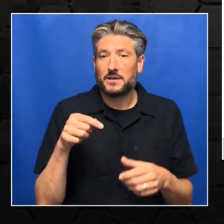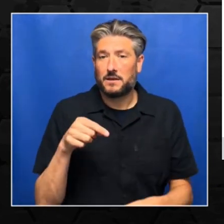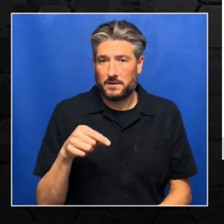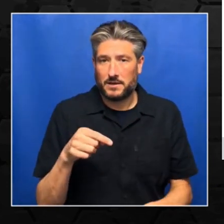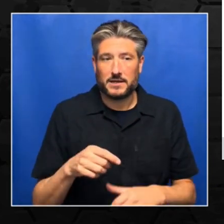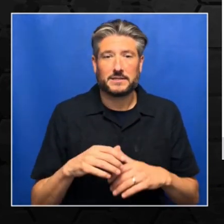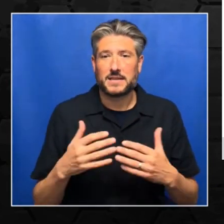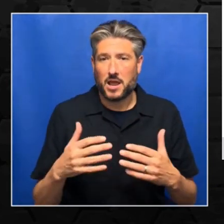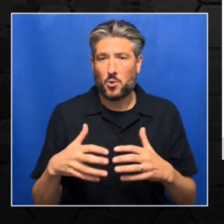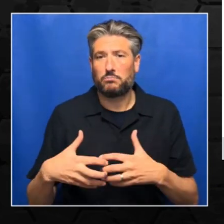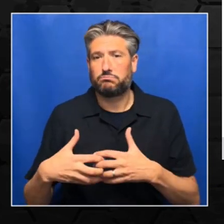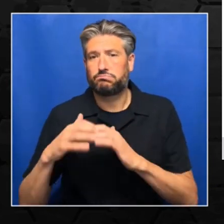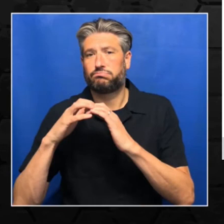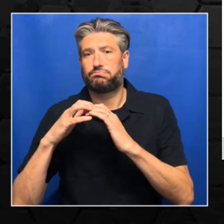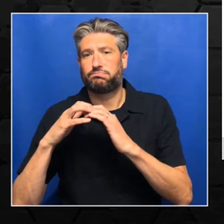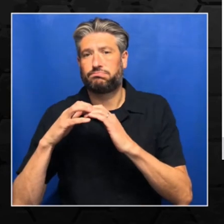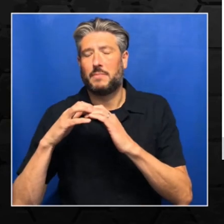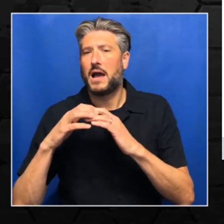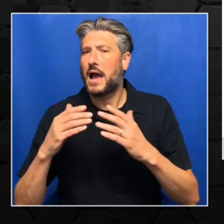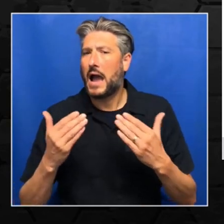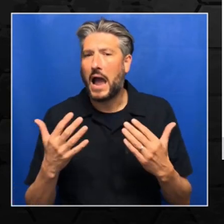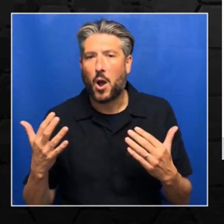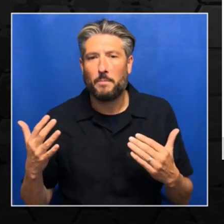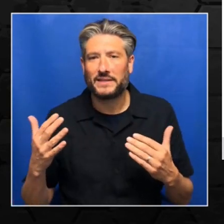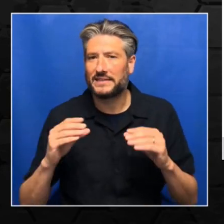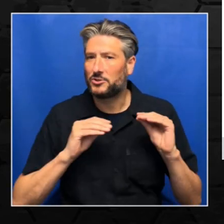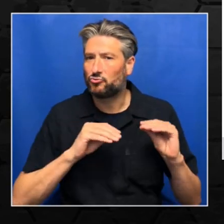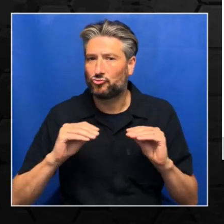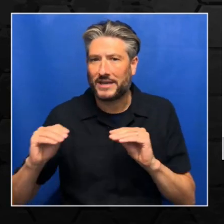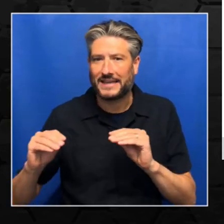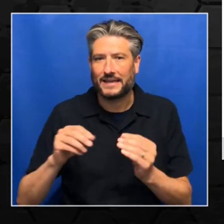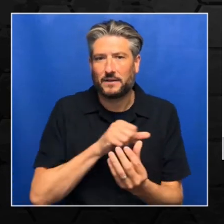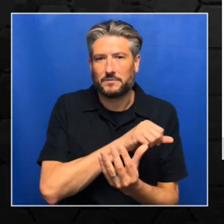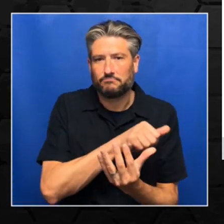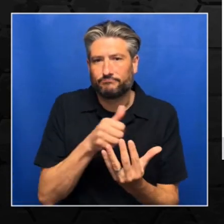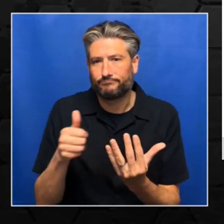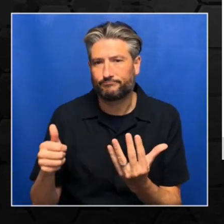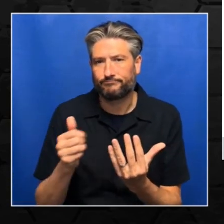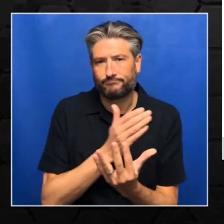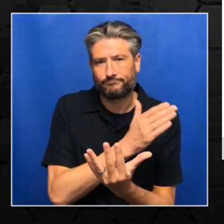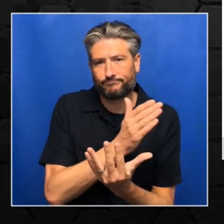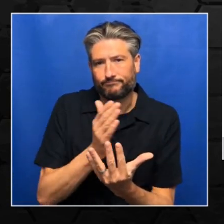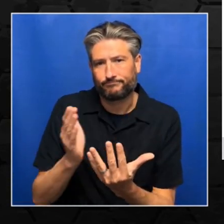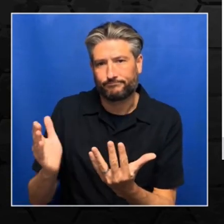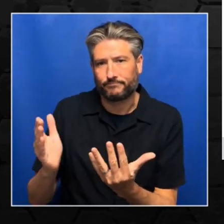basically the number of trading cycles. So we have kept our trading cycles equals to 15.